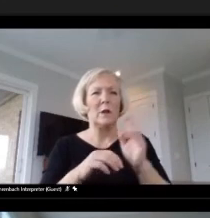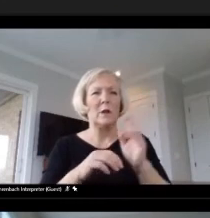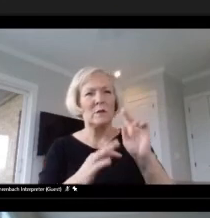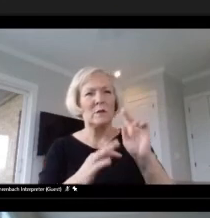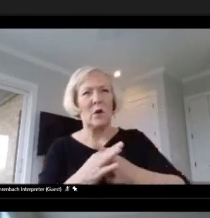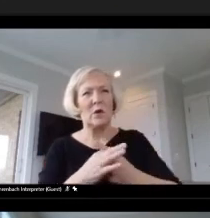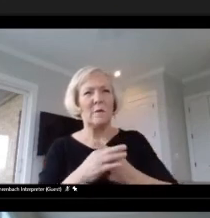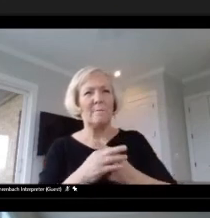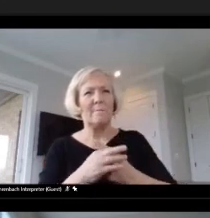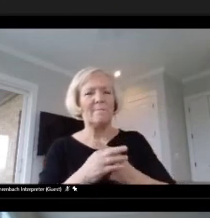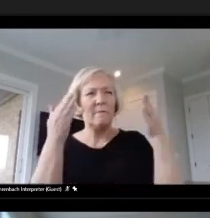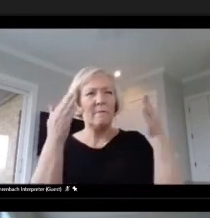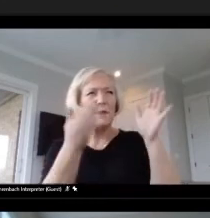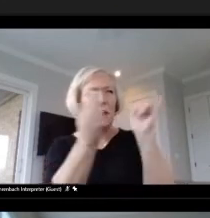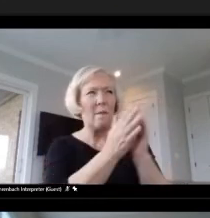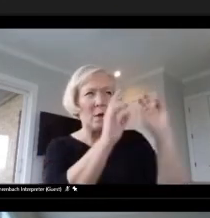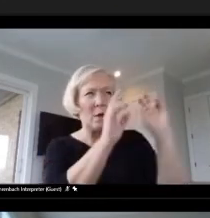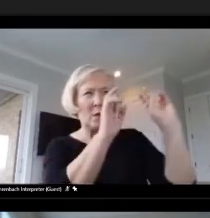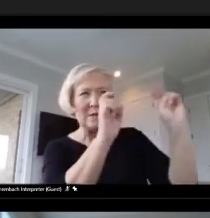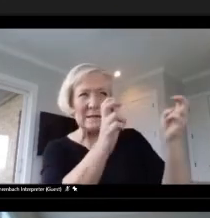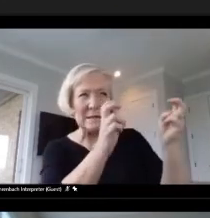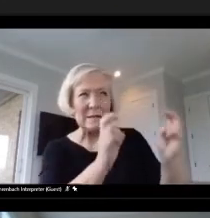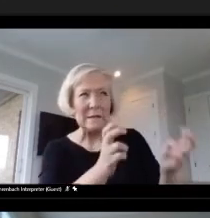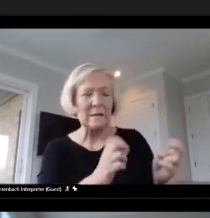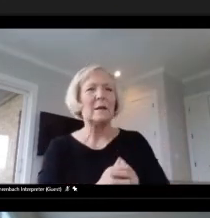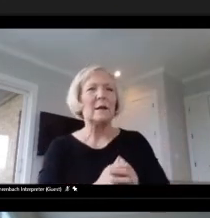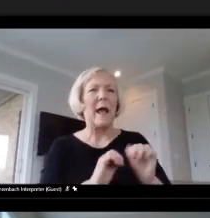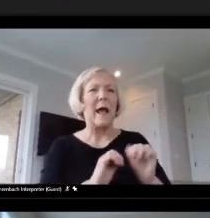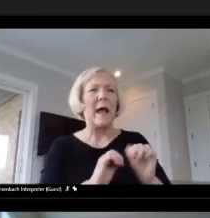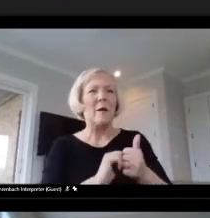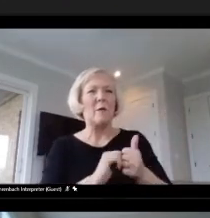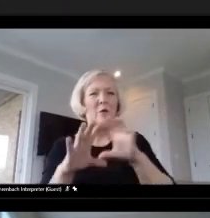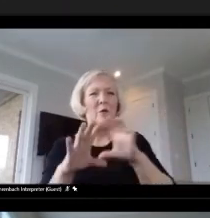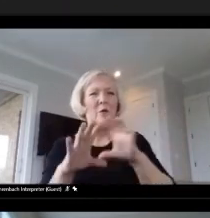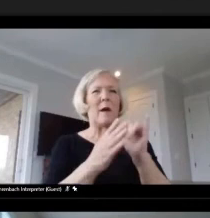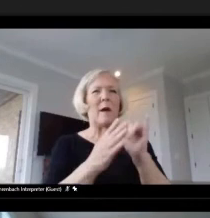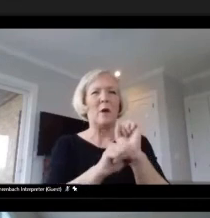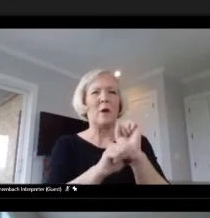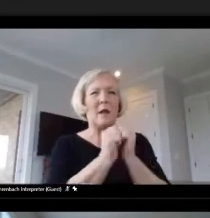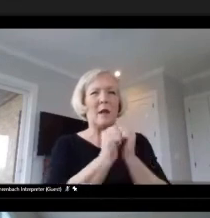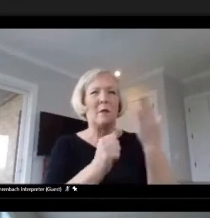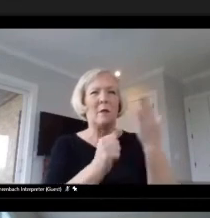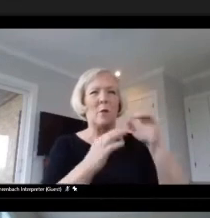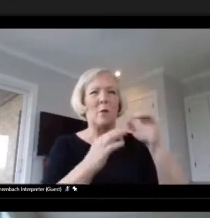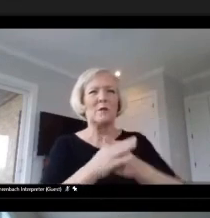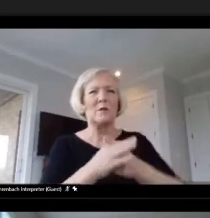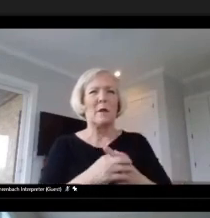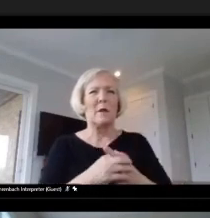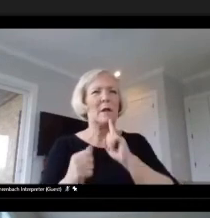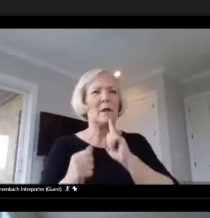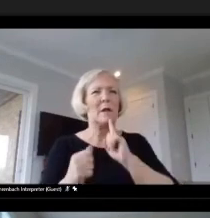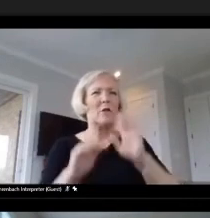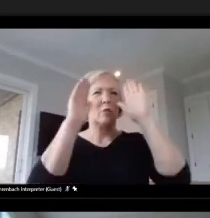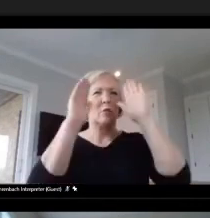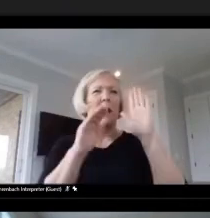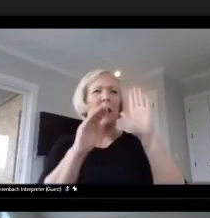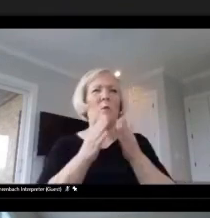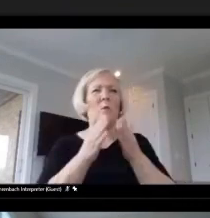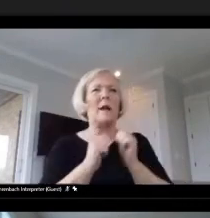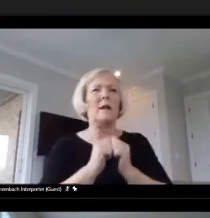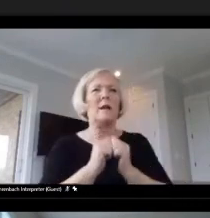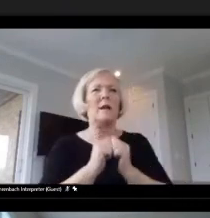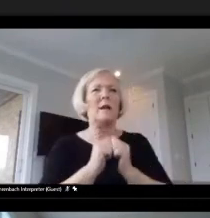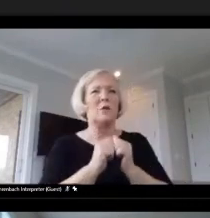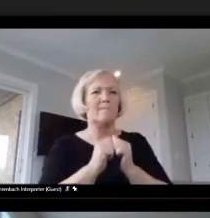how we were going to do that work together before we started. So it can be a really great way to anchor that practice. We've